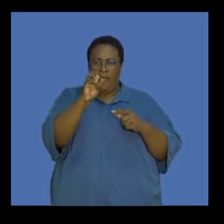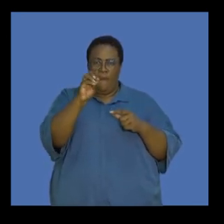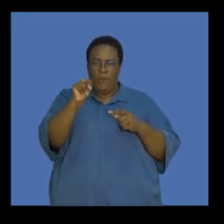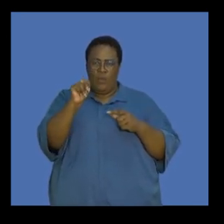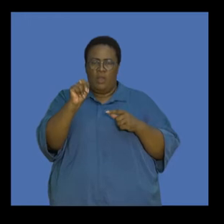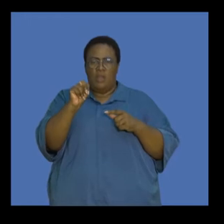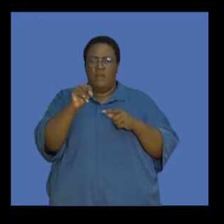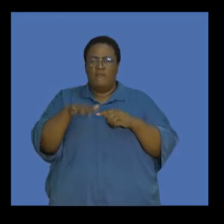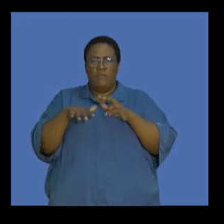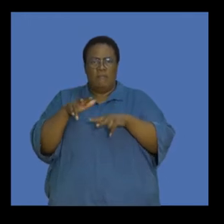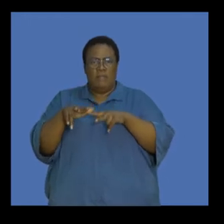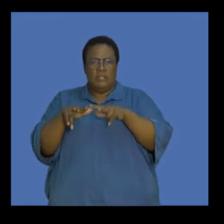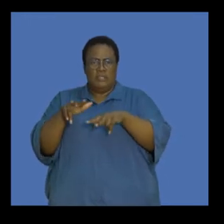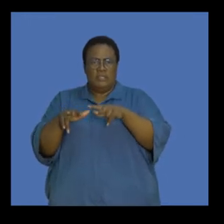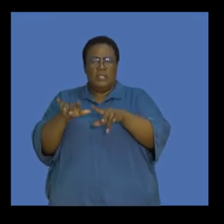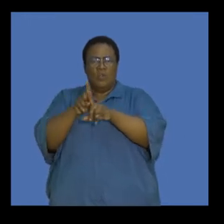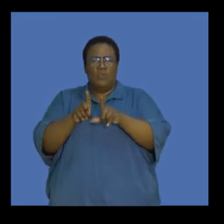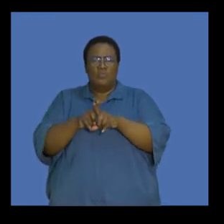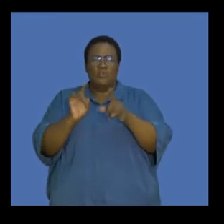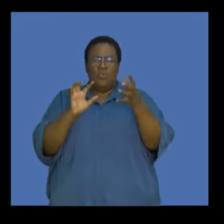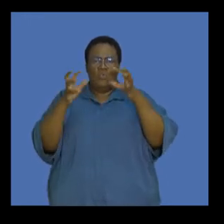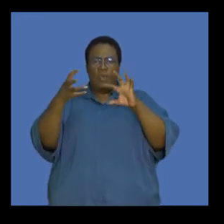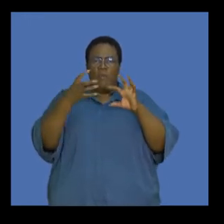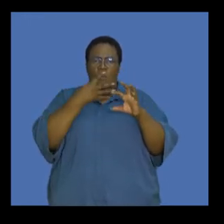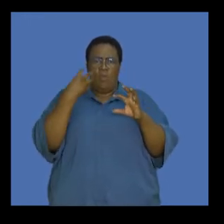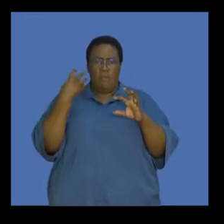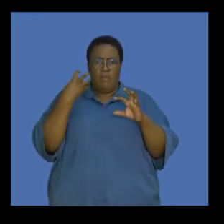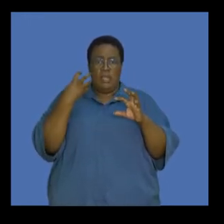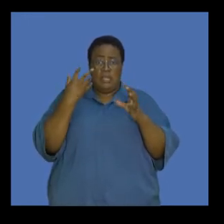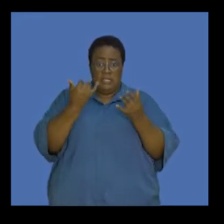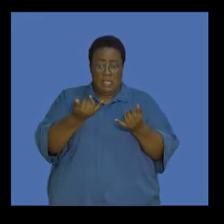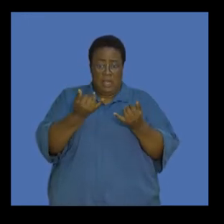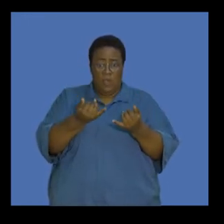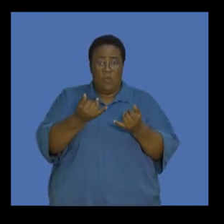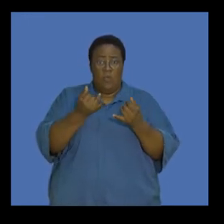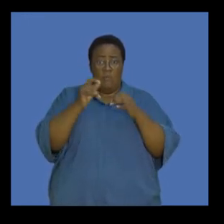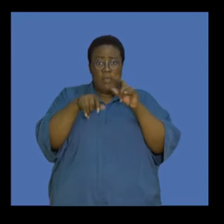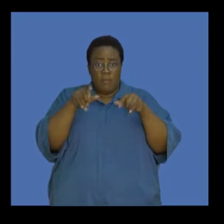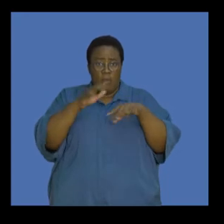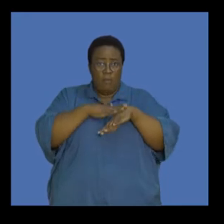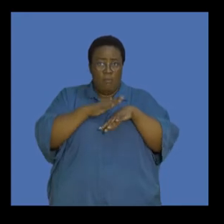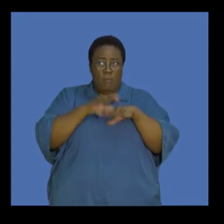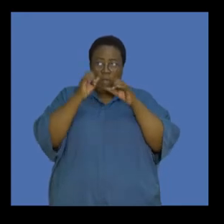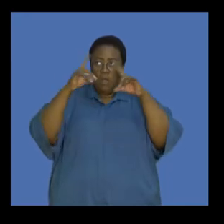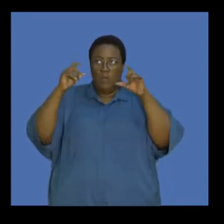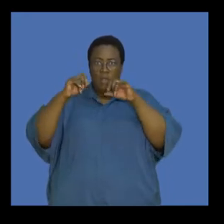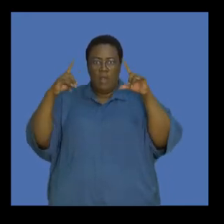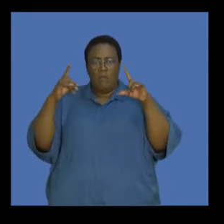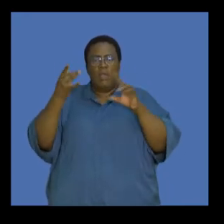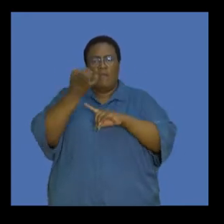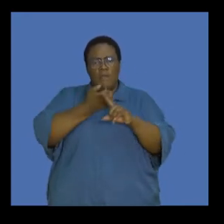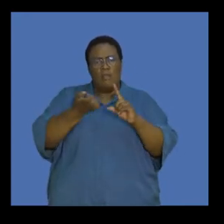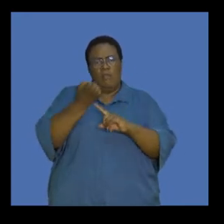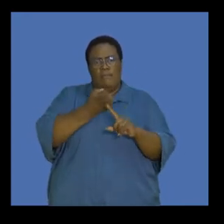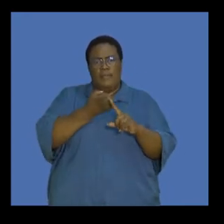also need to look at the concept of global warming, something that has come into existence, not recently, but in terms of people becoming very conscious about the environment.